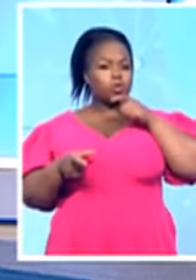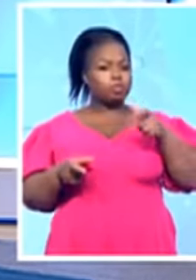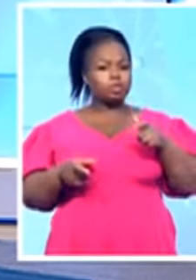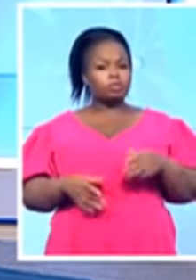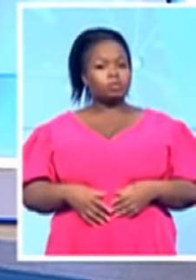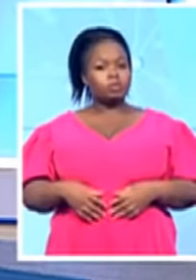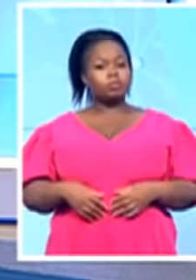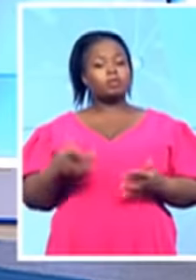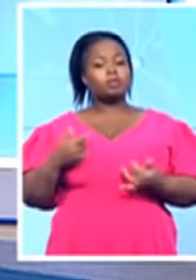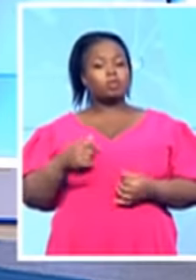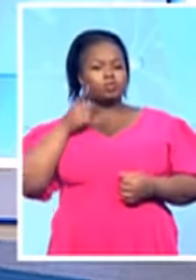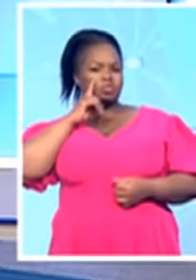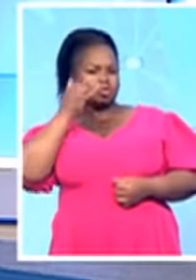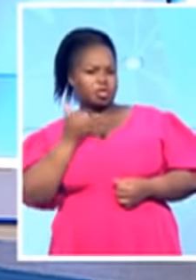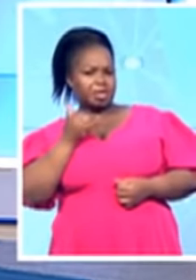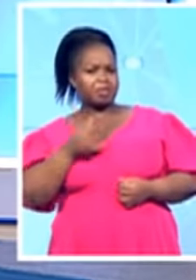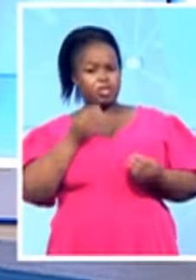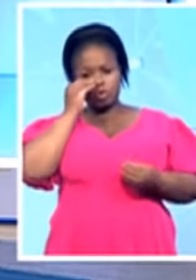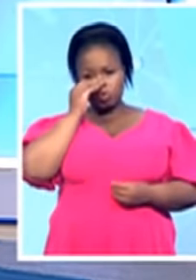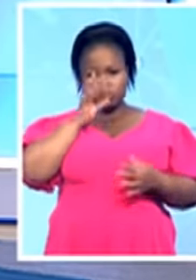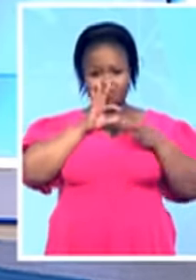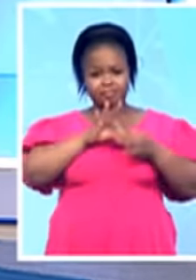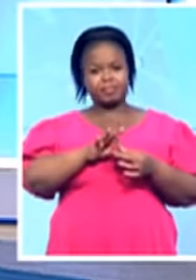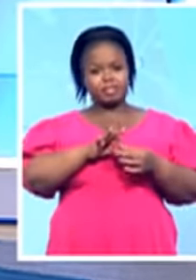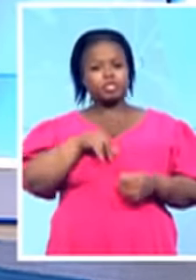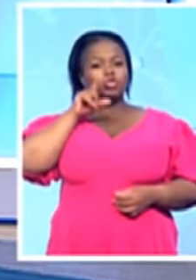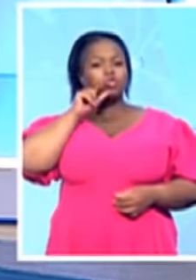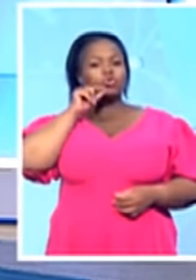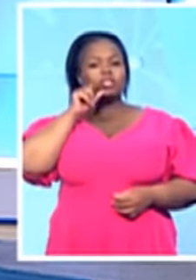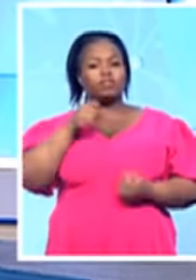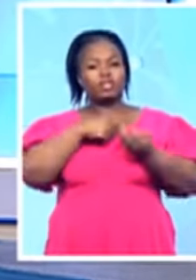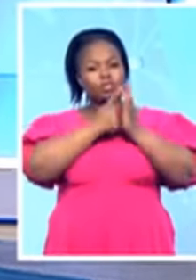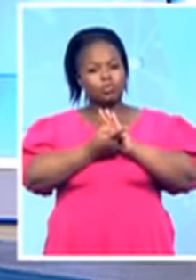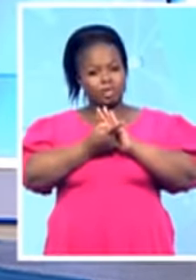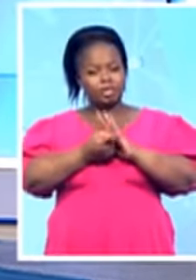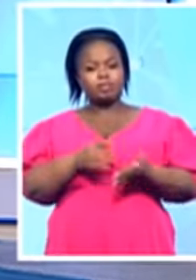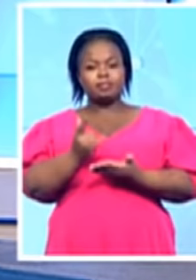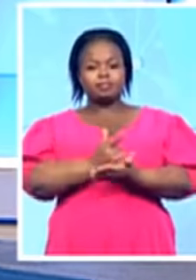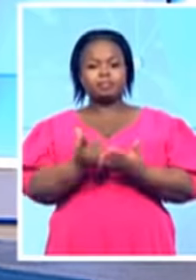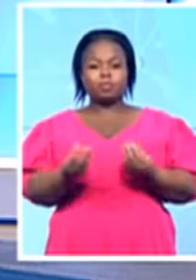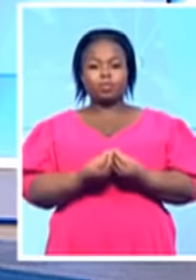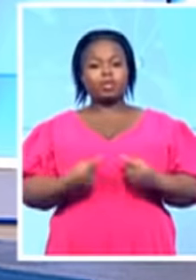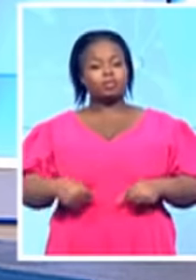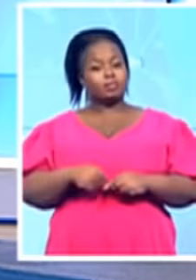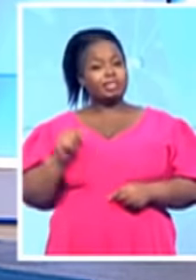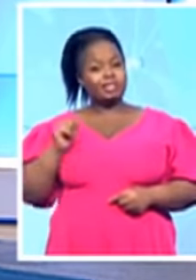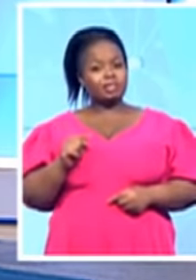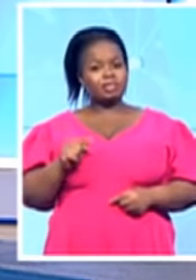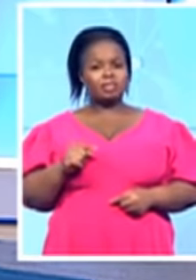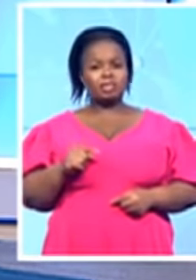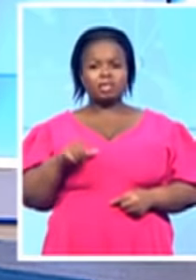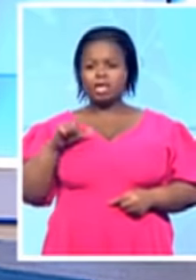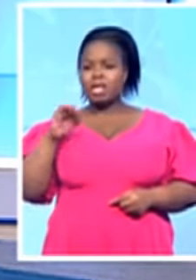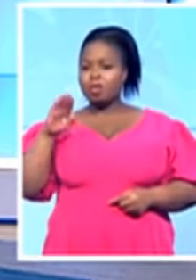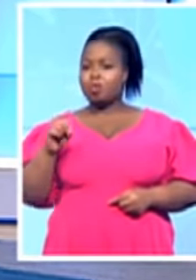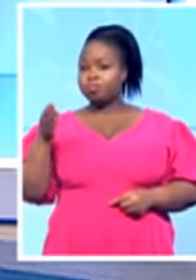-related trending topics this week and to chat to us about that. Do we have Lebo Changela, SABC Digital